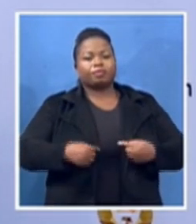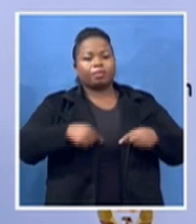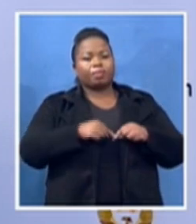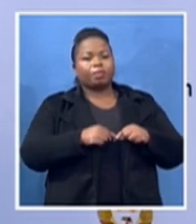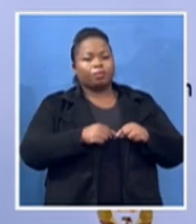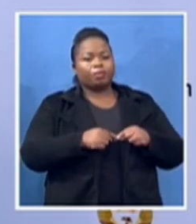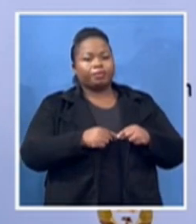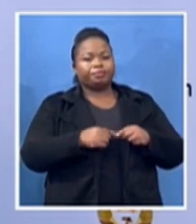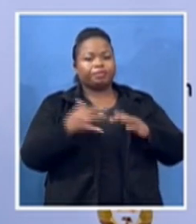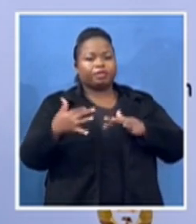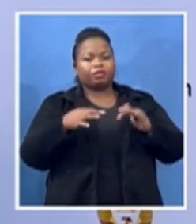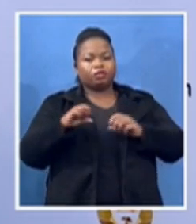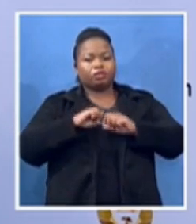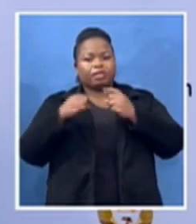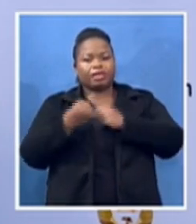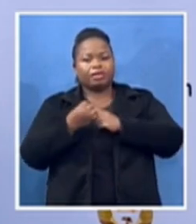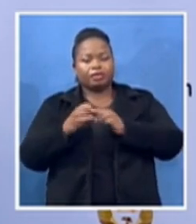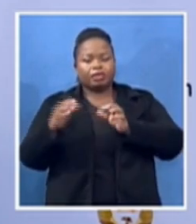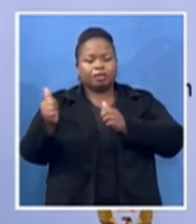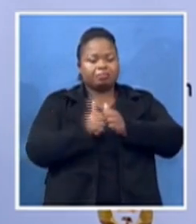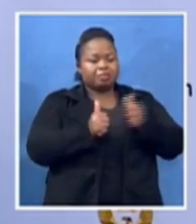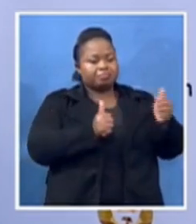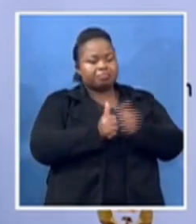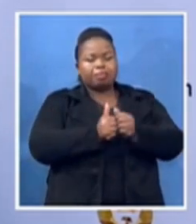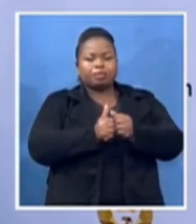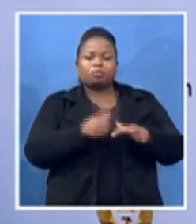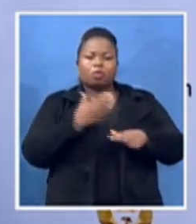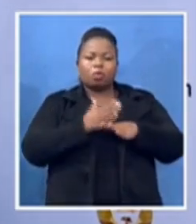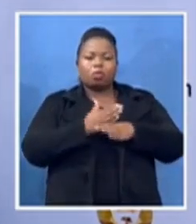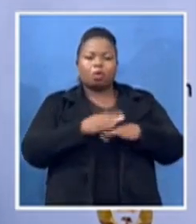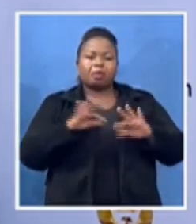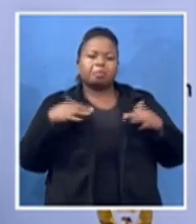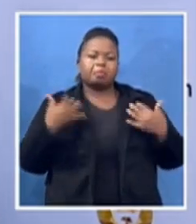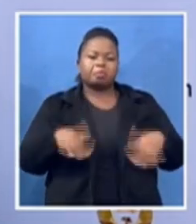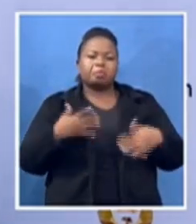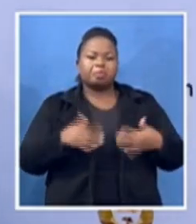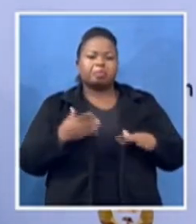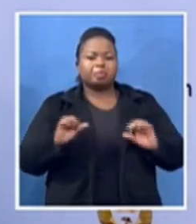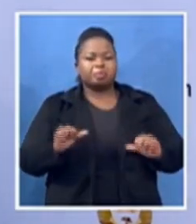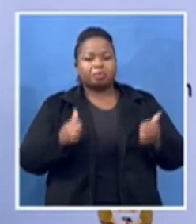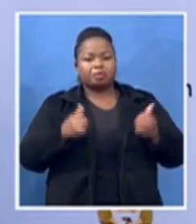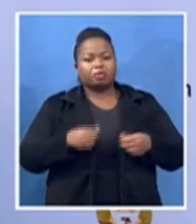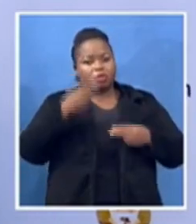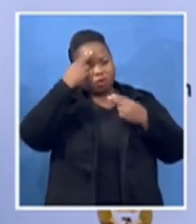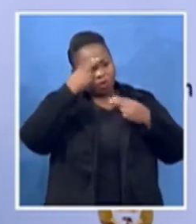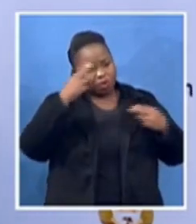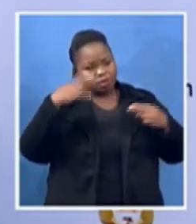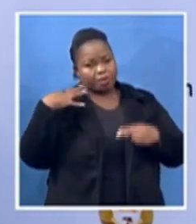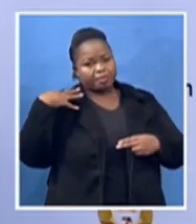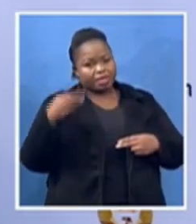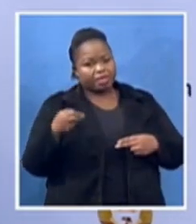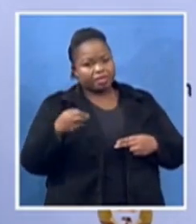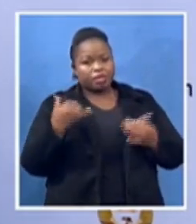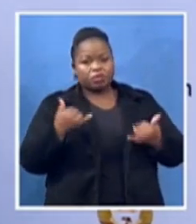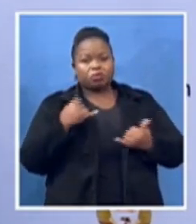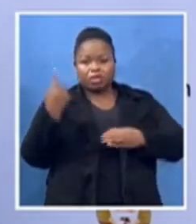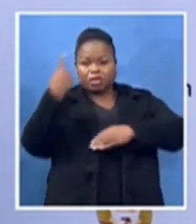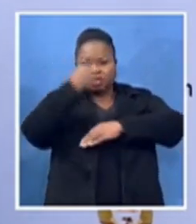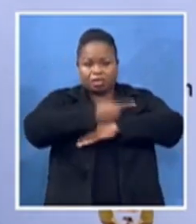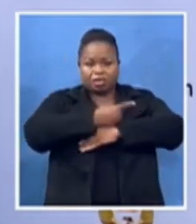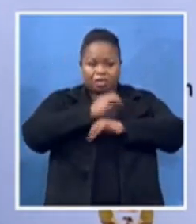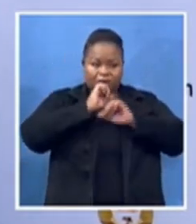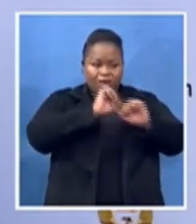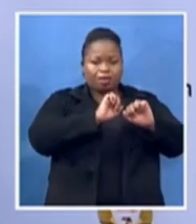honorable minister this is your day teach us we know you you